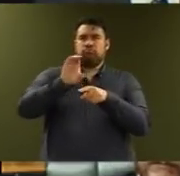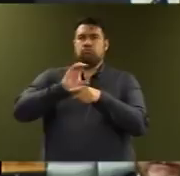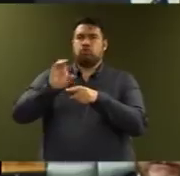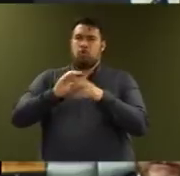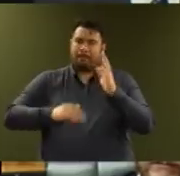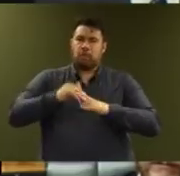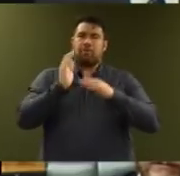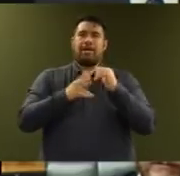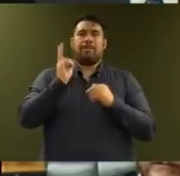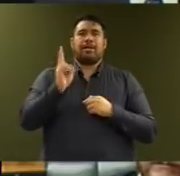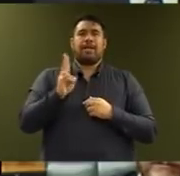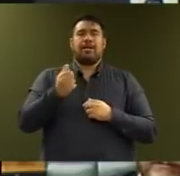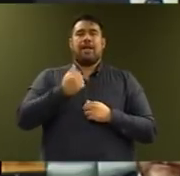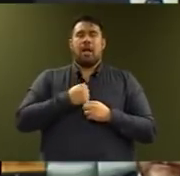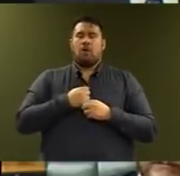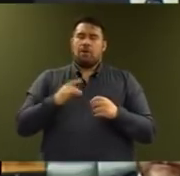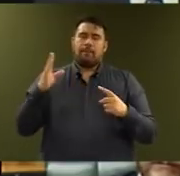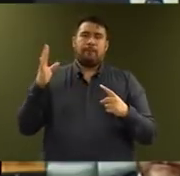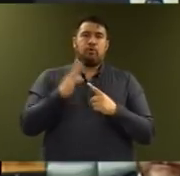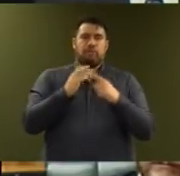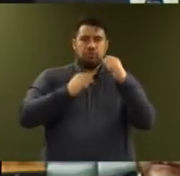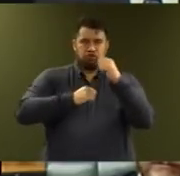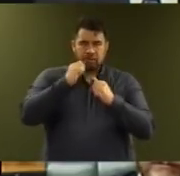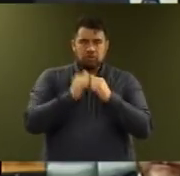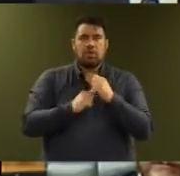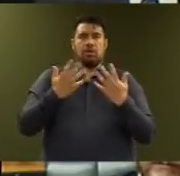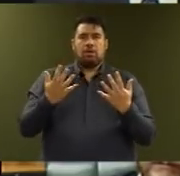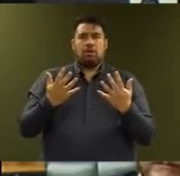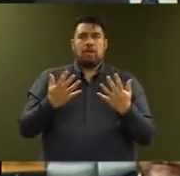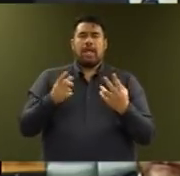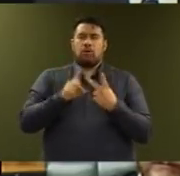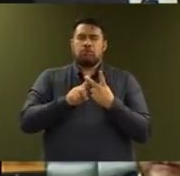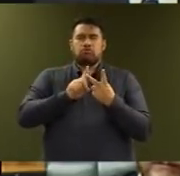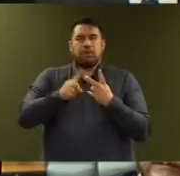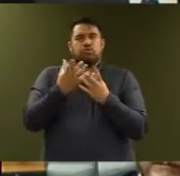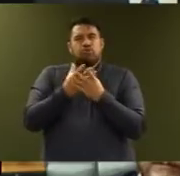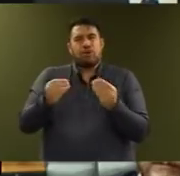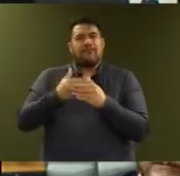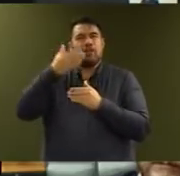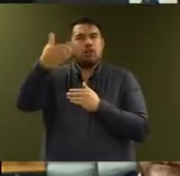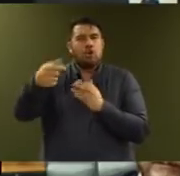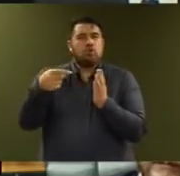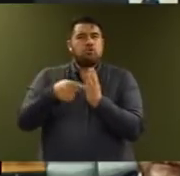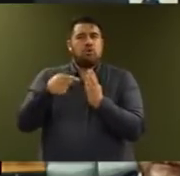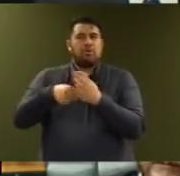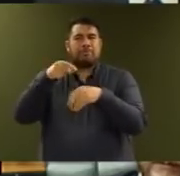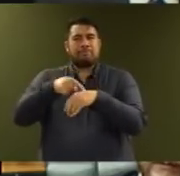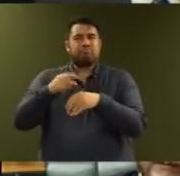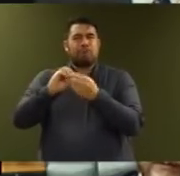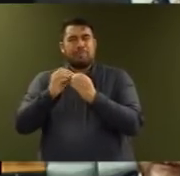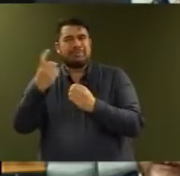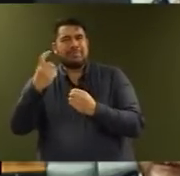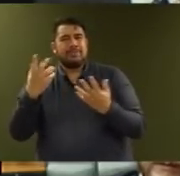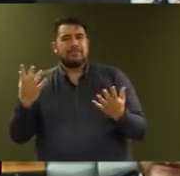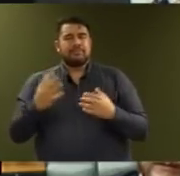and physical infrastructure in New Zealand and address the long-term challenges we face. At the same time, we are committed